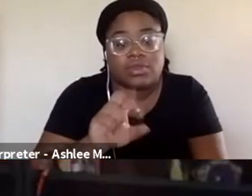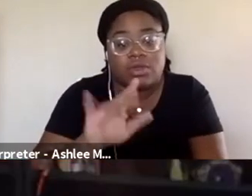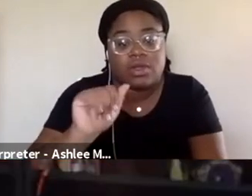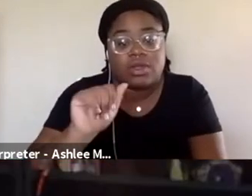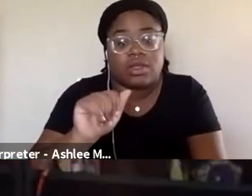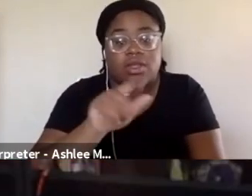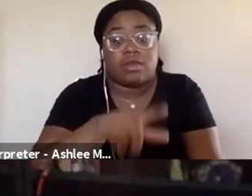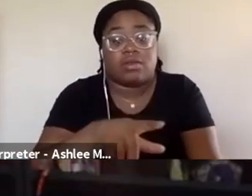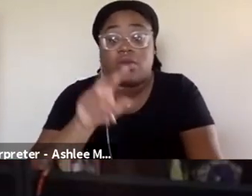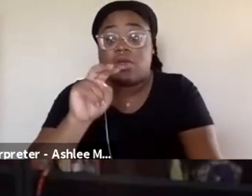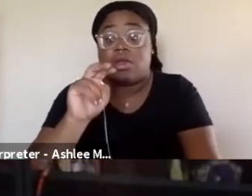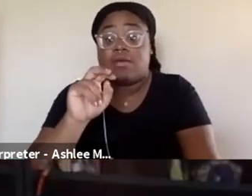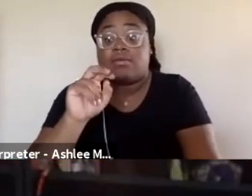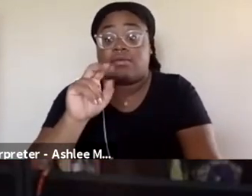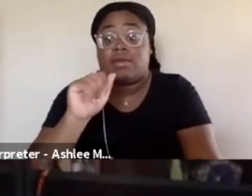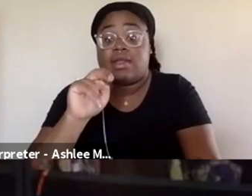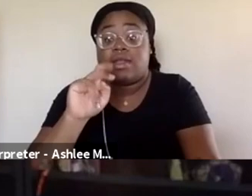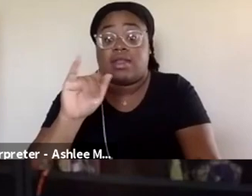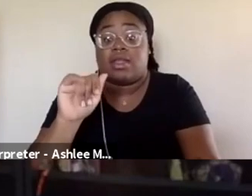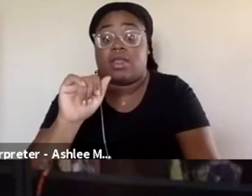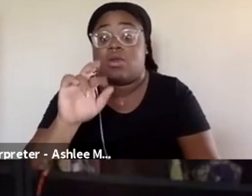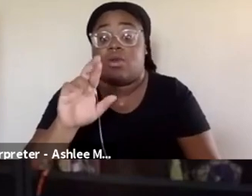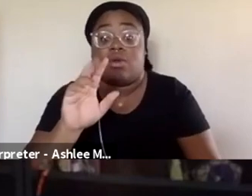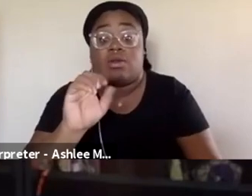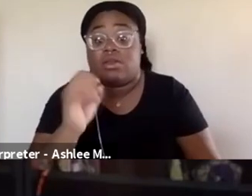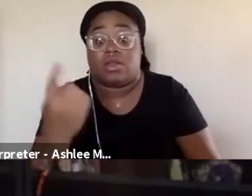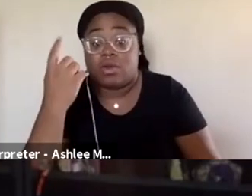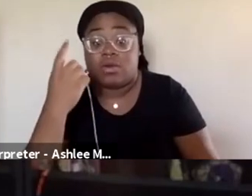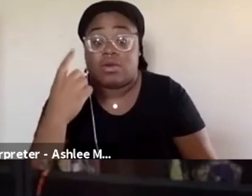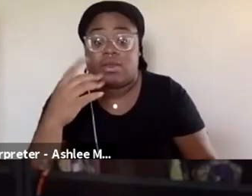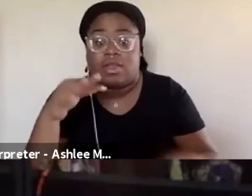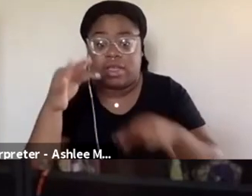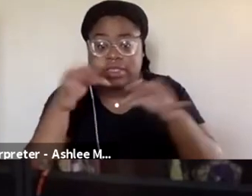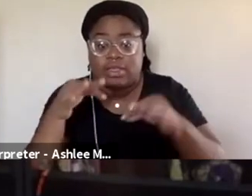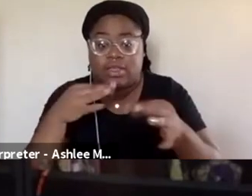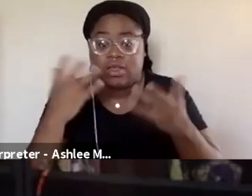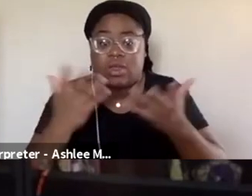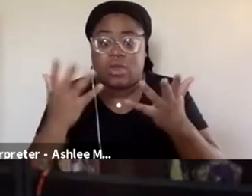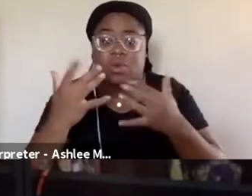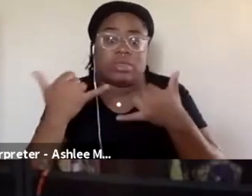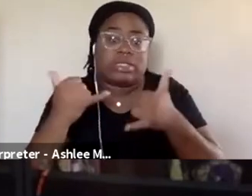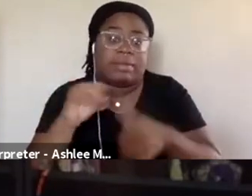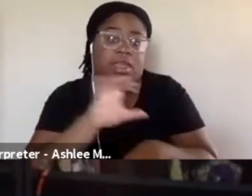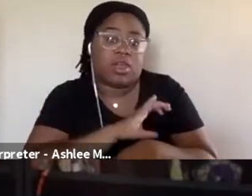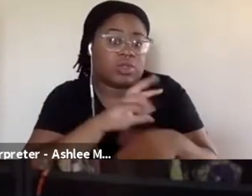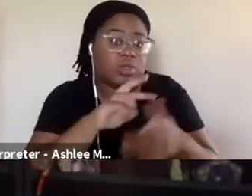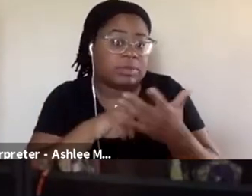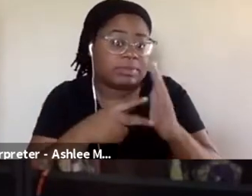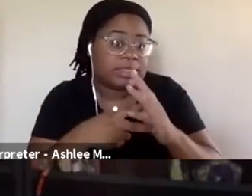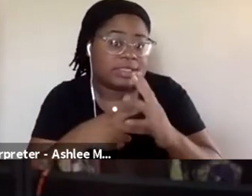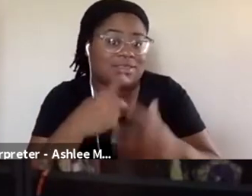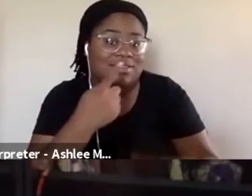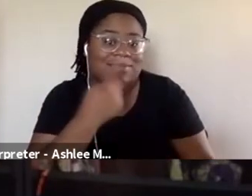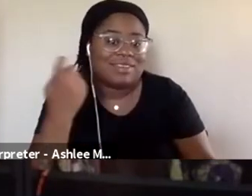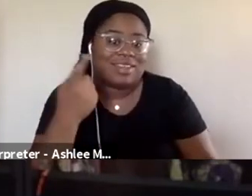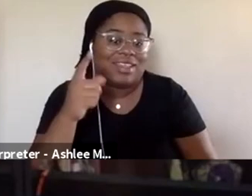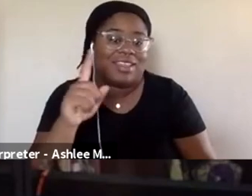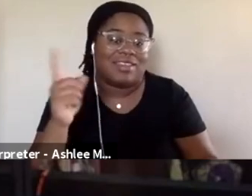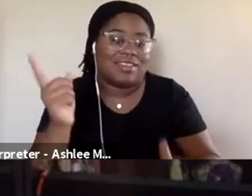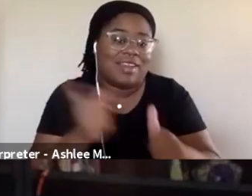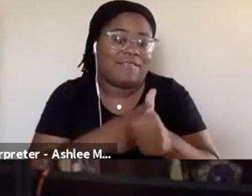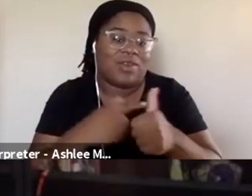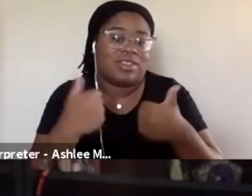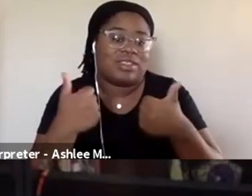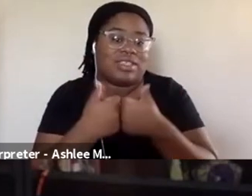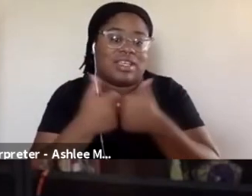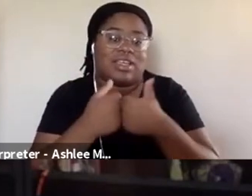Anita or anybody else, I'm wondering if you can just give a very quick explainer on what a playable character is, right? Because this is our first video game